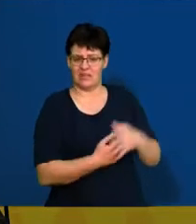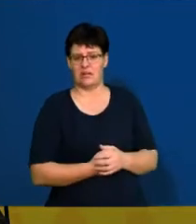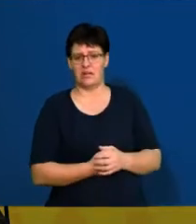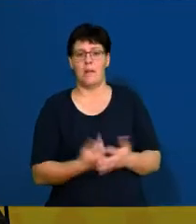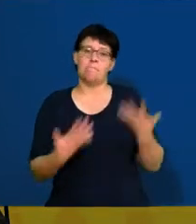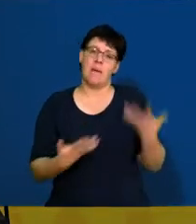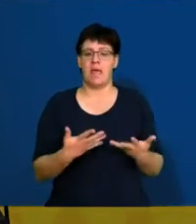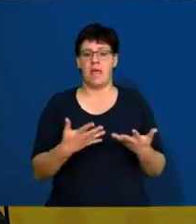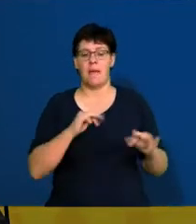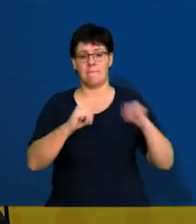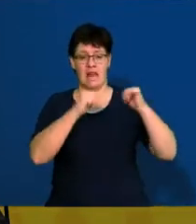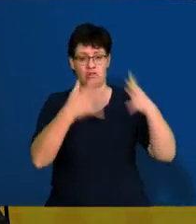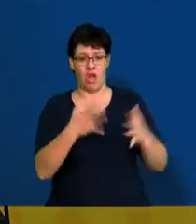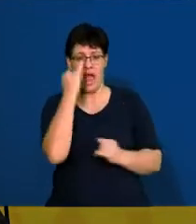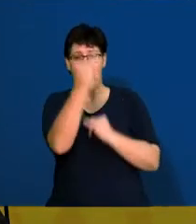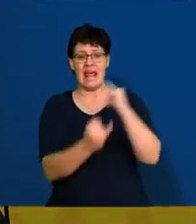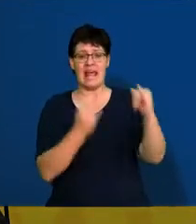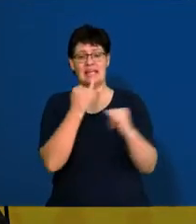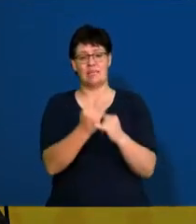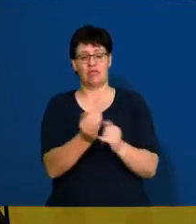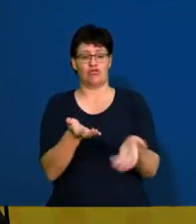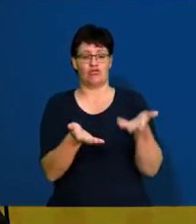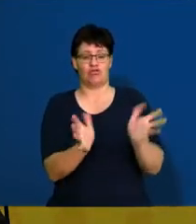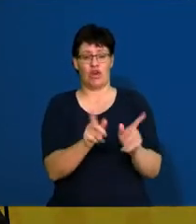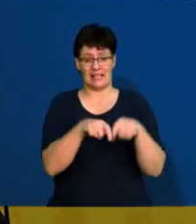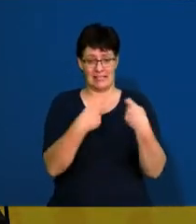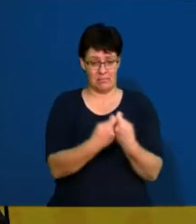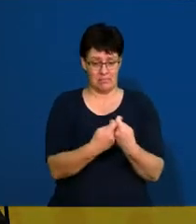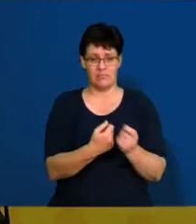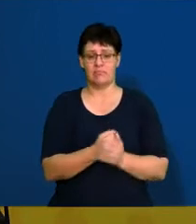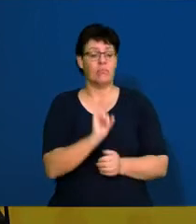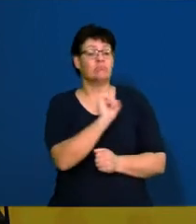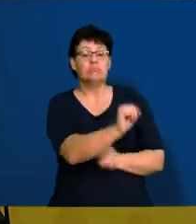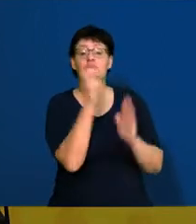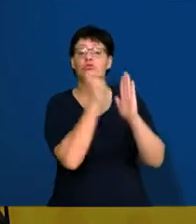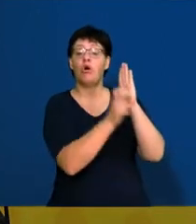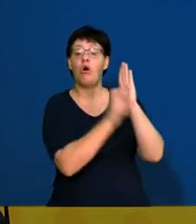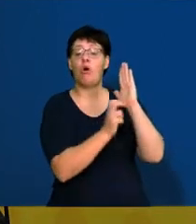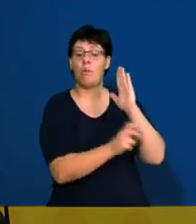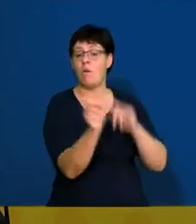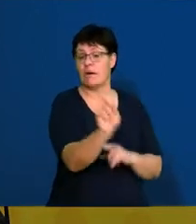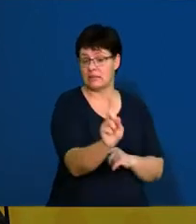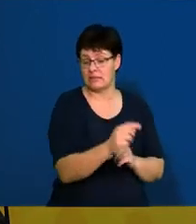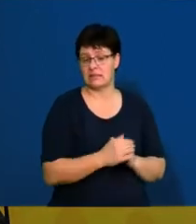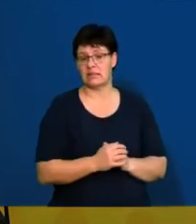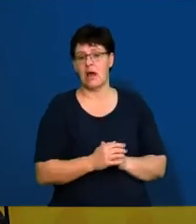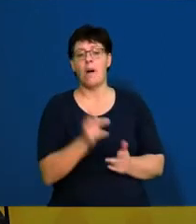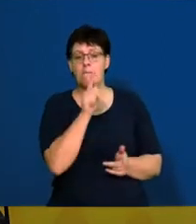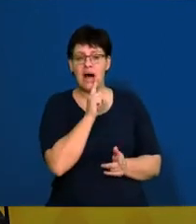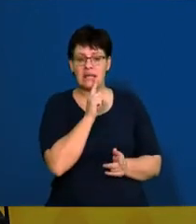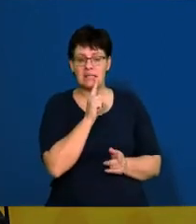become the manager of an international football team and say, right, your job description is that you must